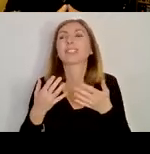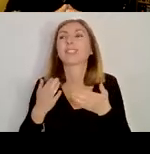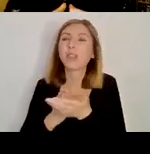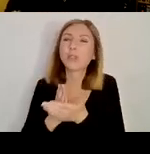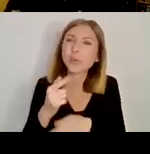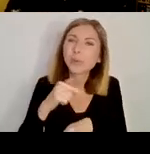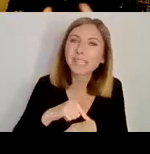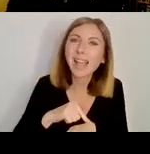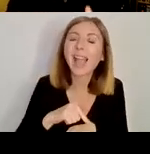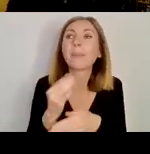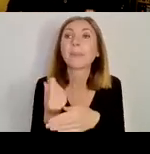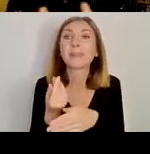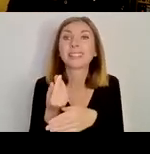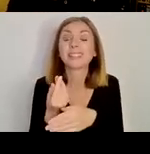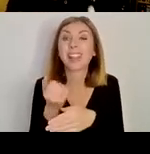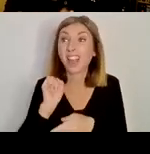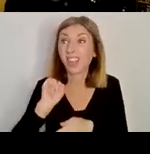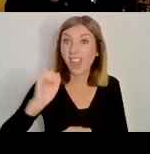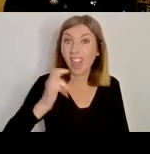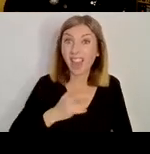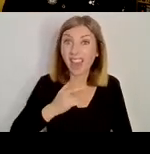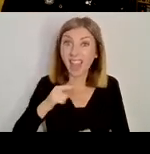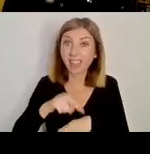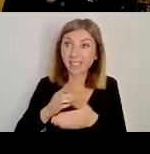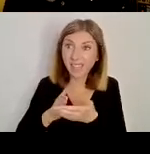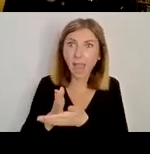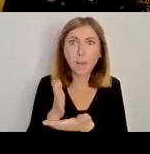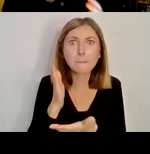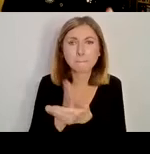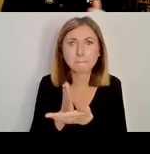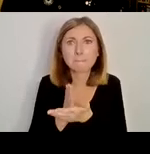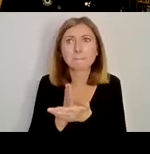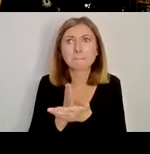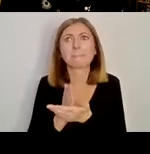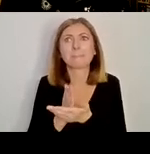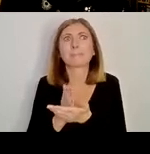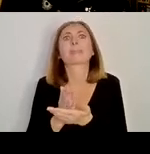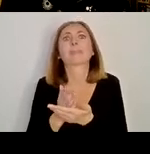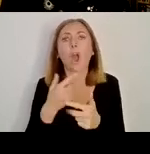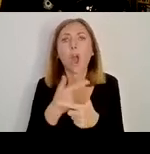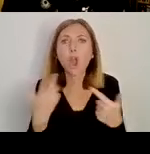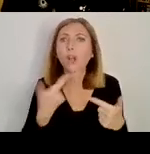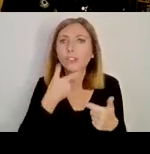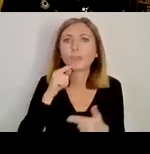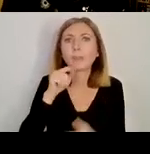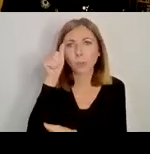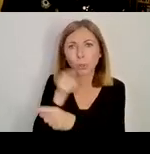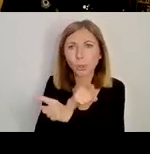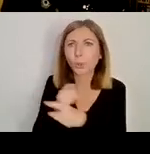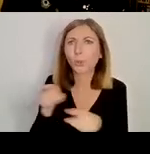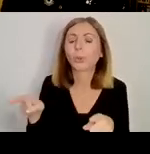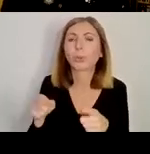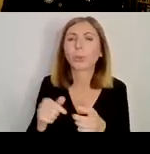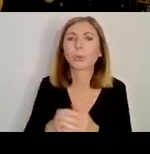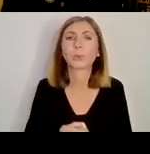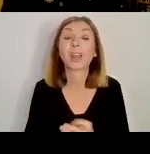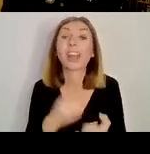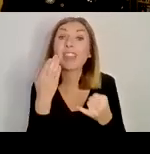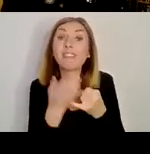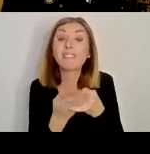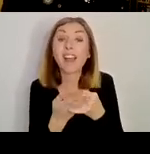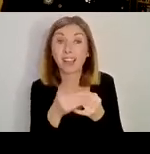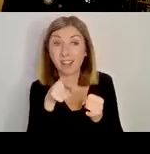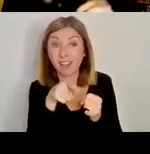During their lifetimes they were probably of around equal importance. And the final source that I've drawn on is